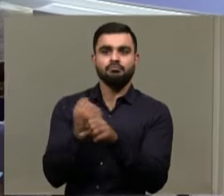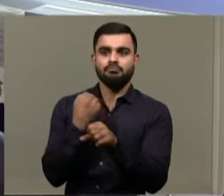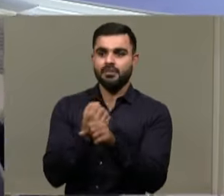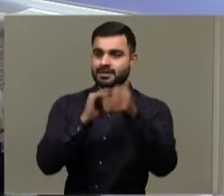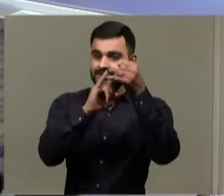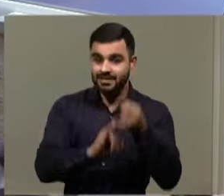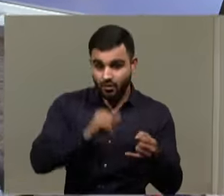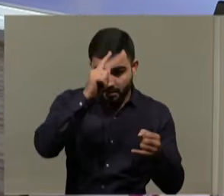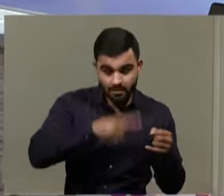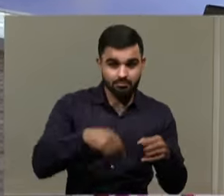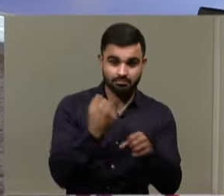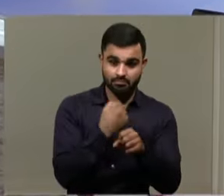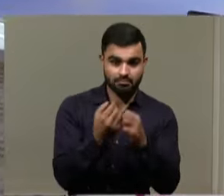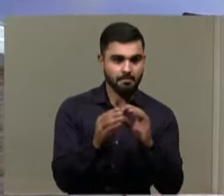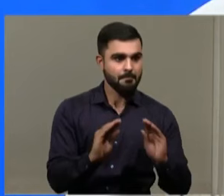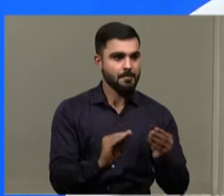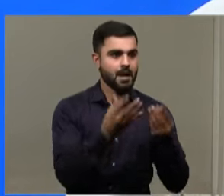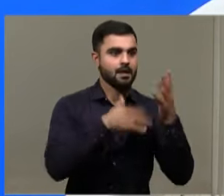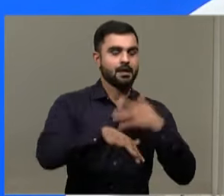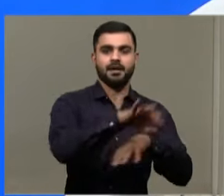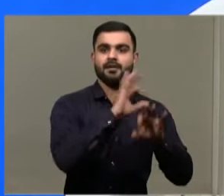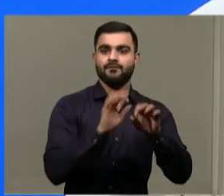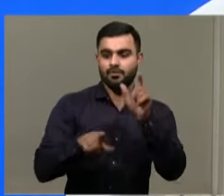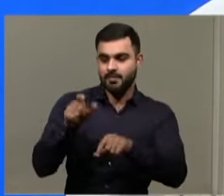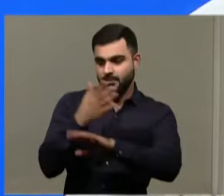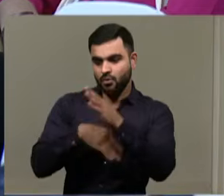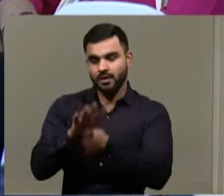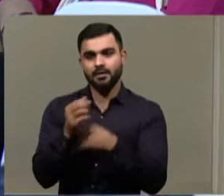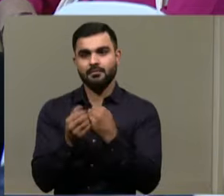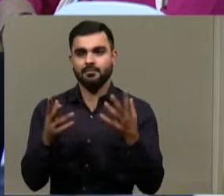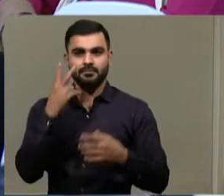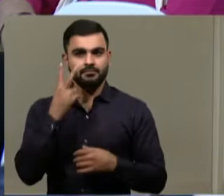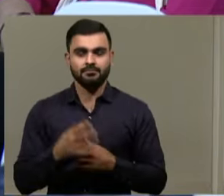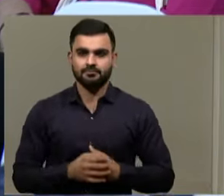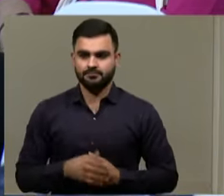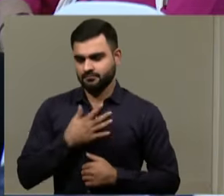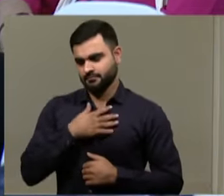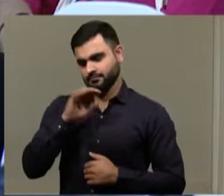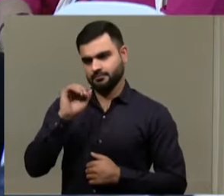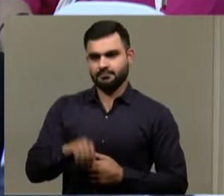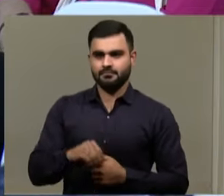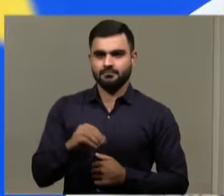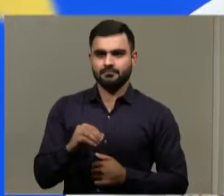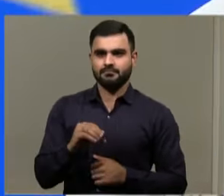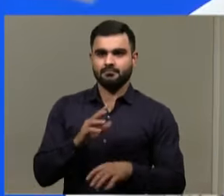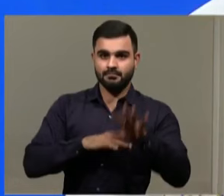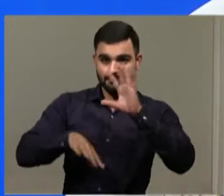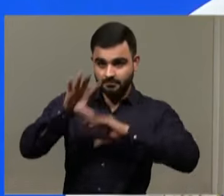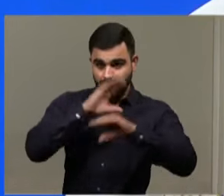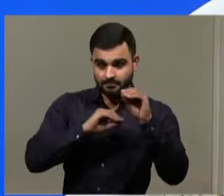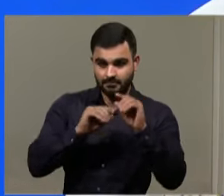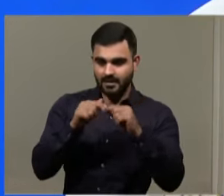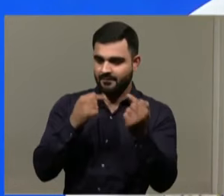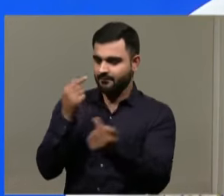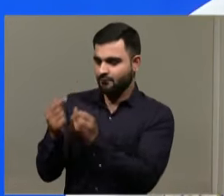there. South India, he says, is much better for people with disabilities. See, we have a lesson called, you know,